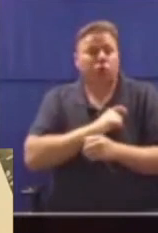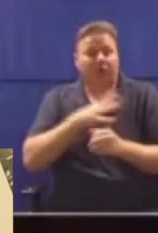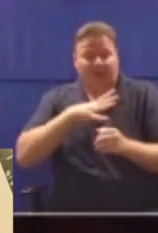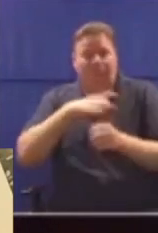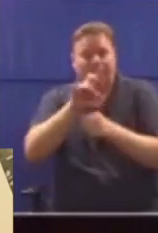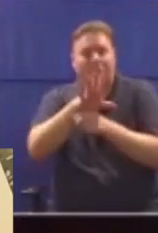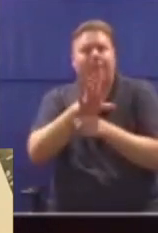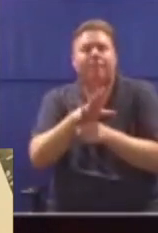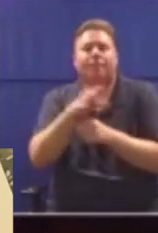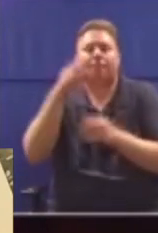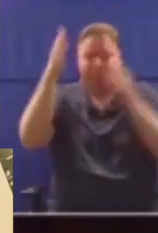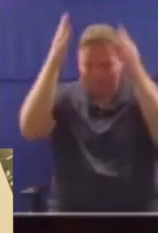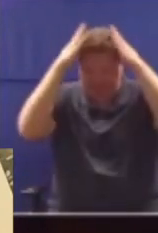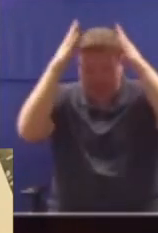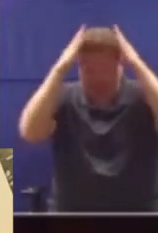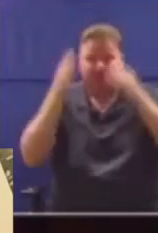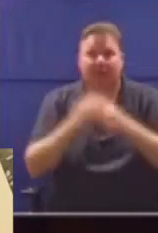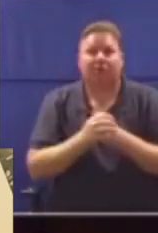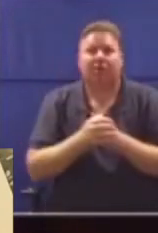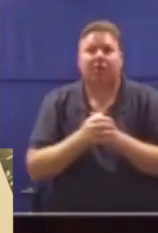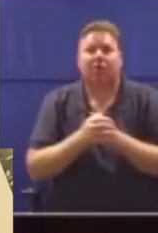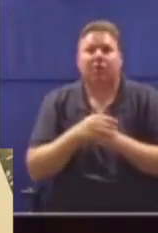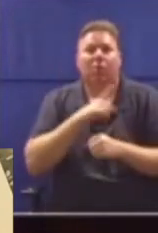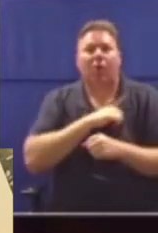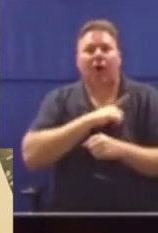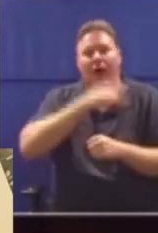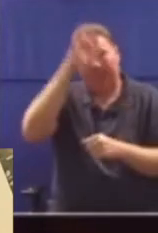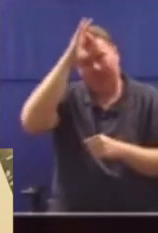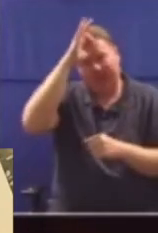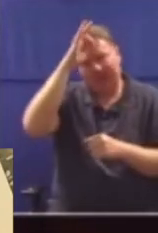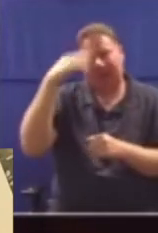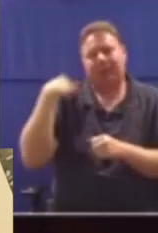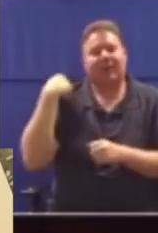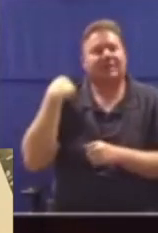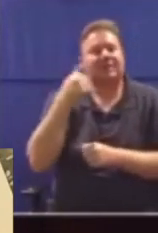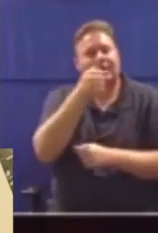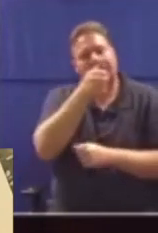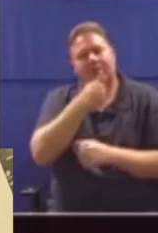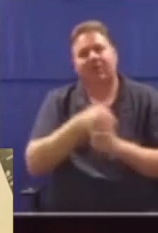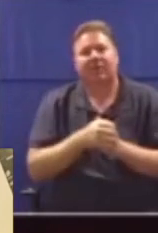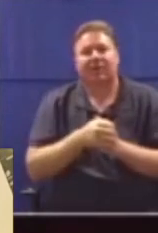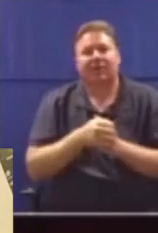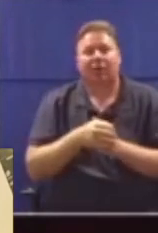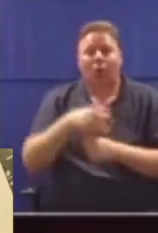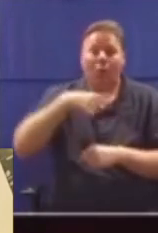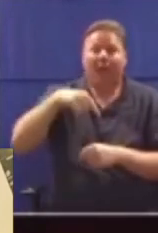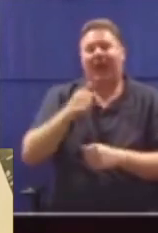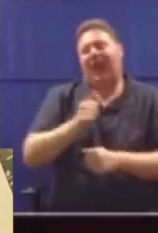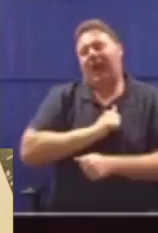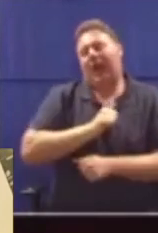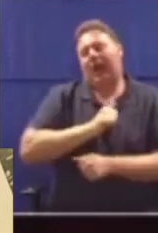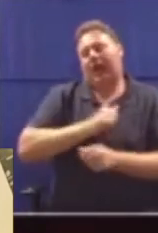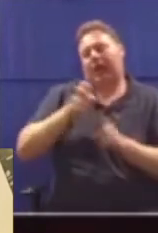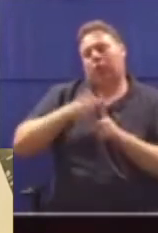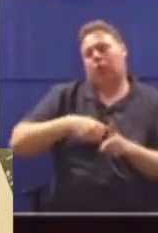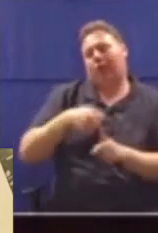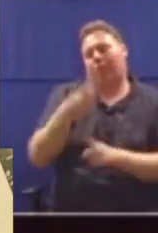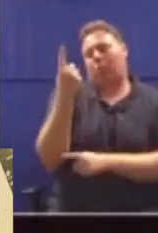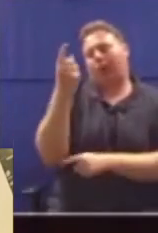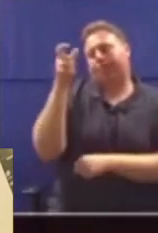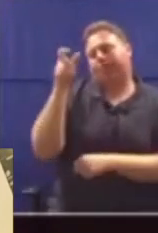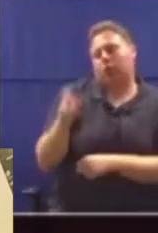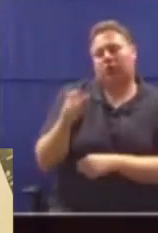he, because we are cursed with a police minister who considers us lucky for being raped